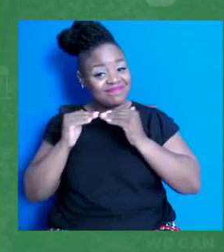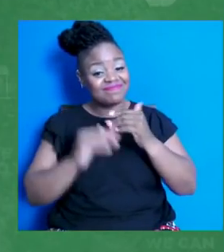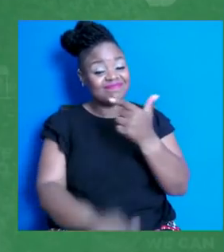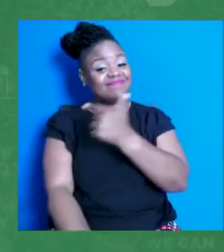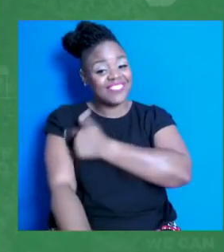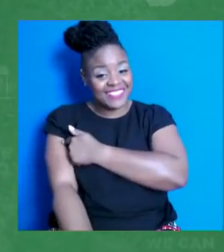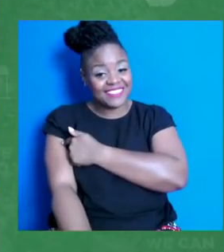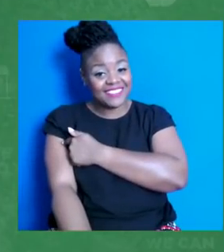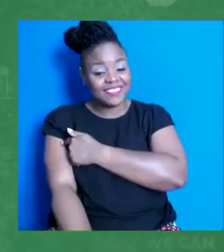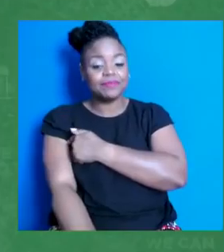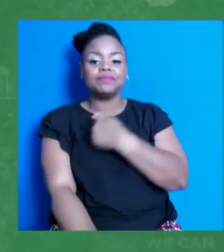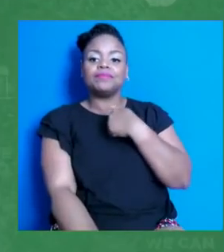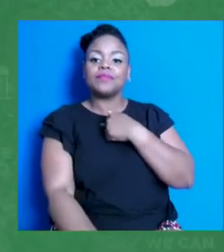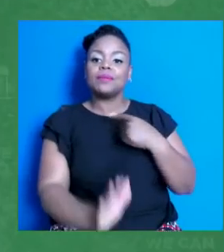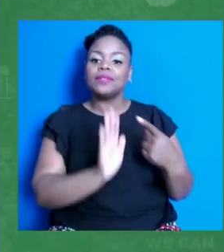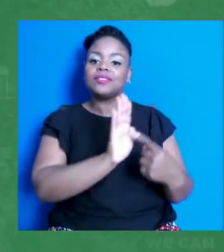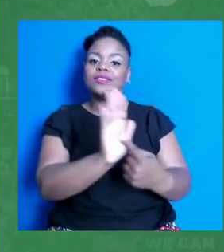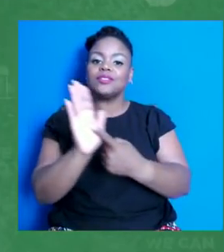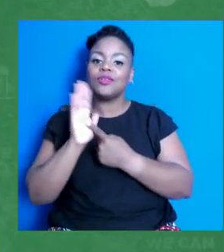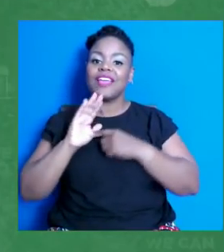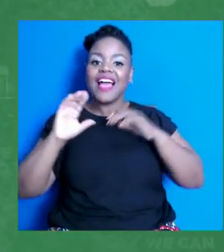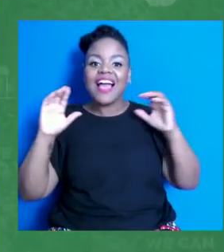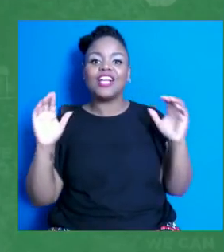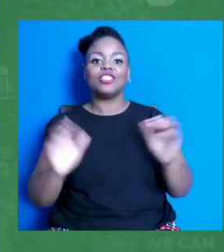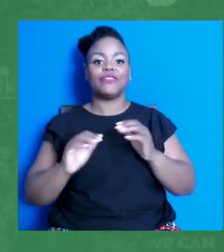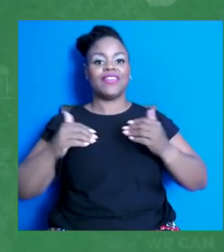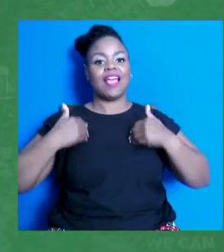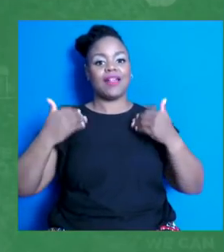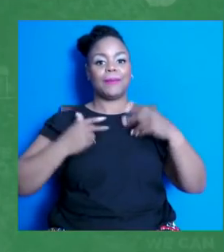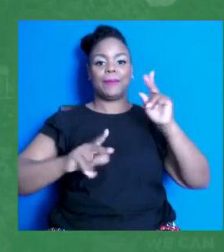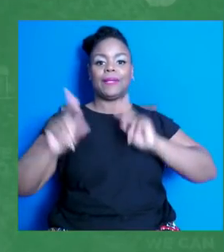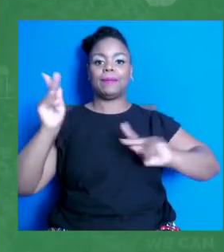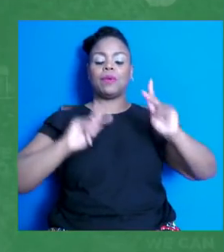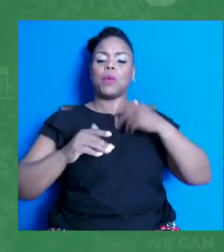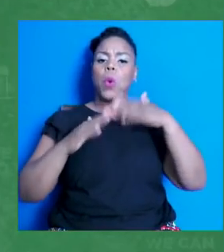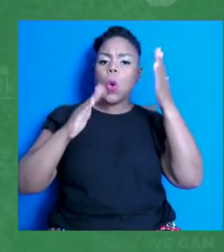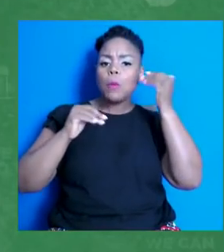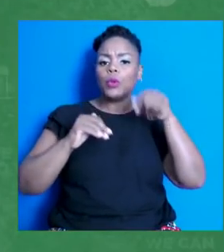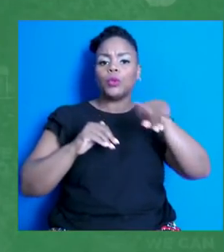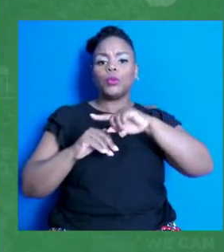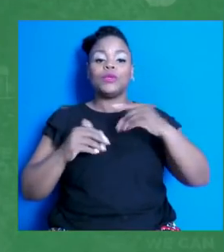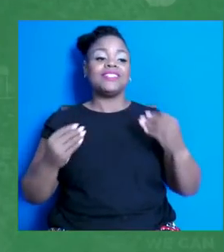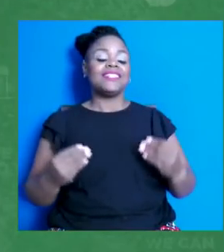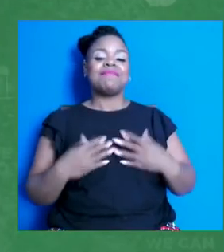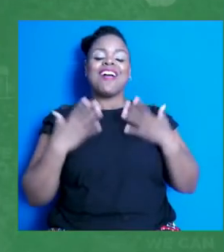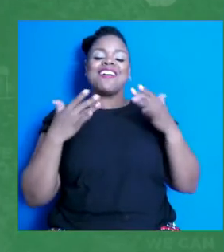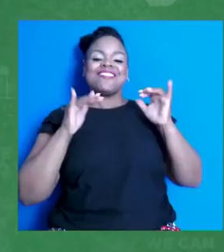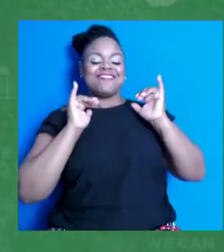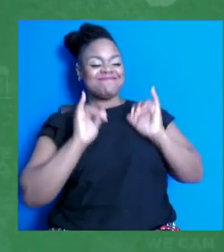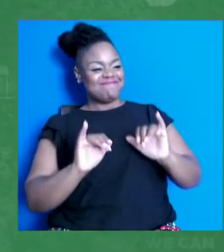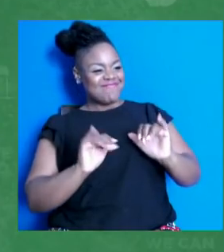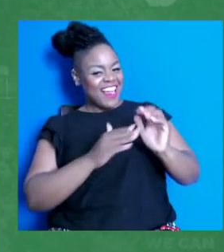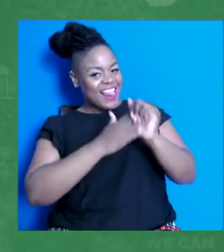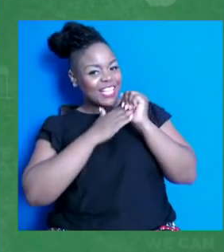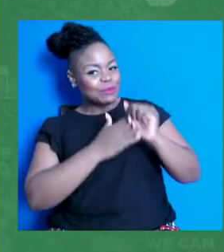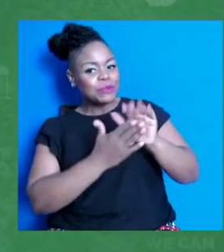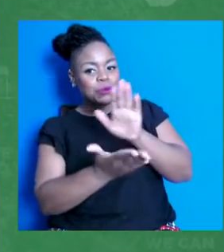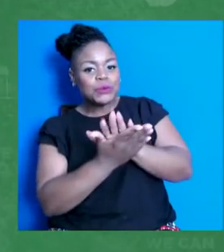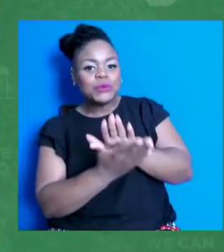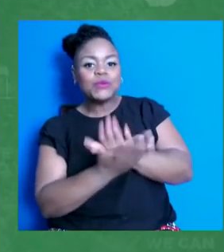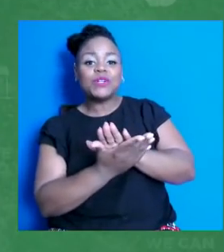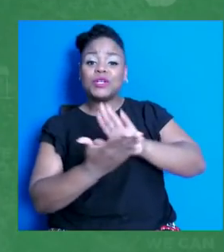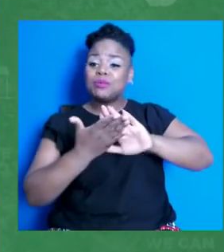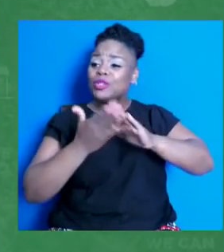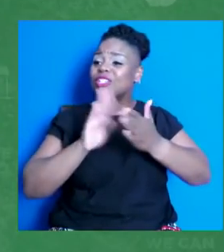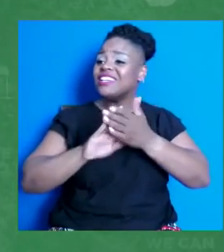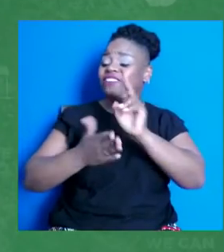people, we hope that you are inspired to lead your school, community, or university to act to vaccinate